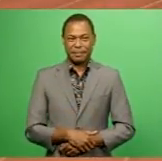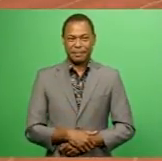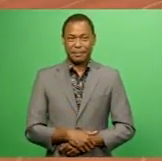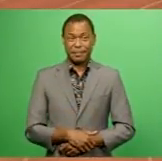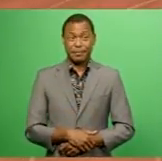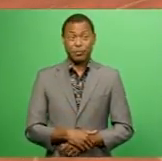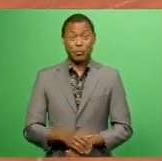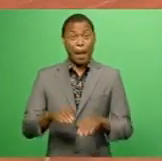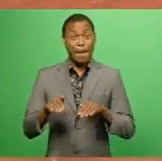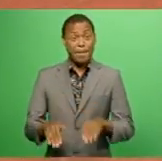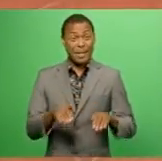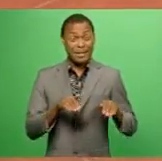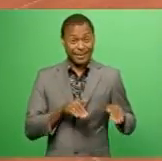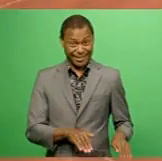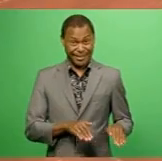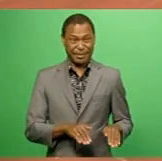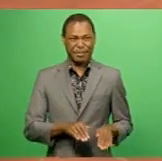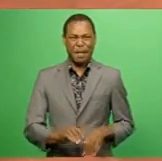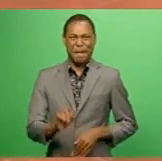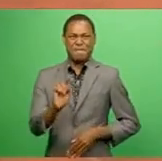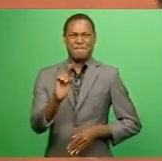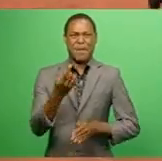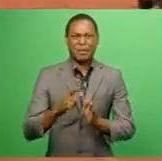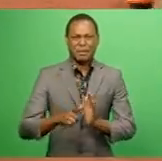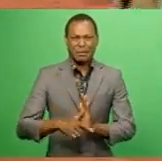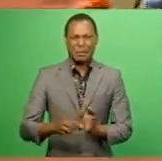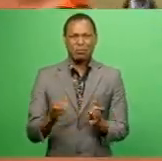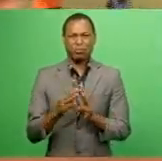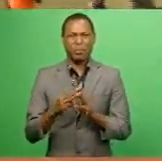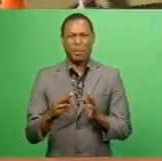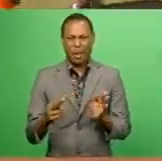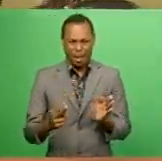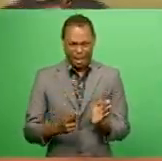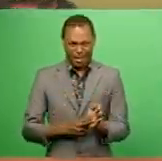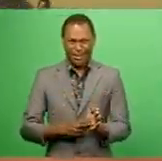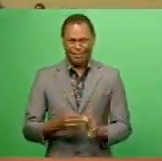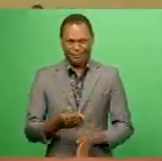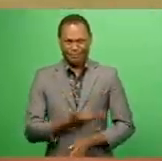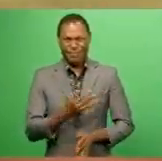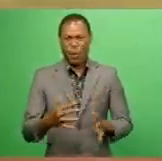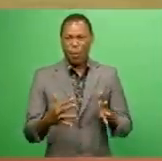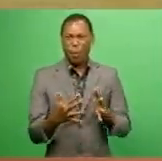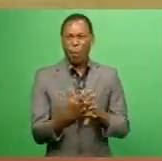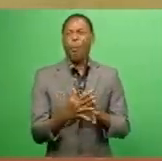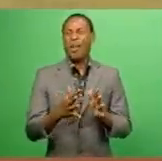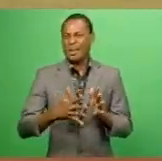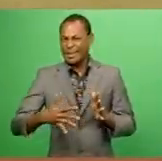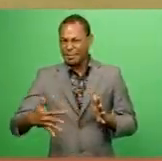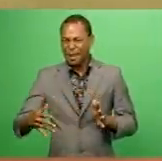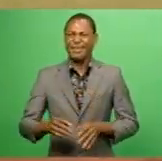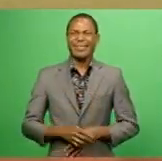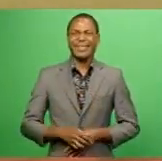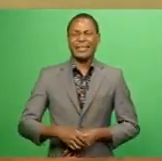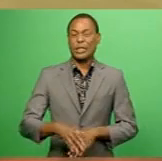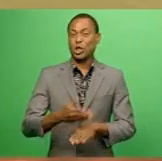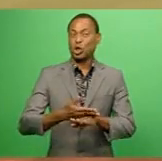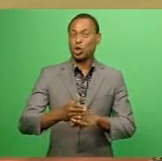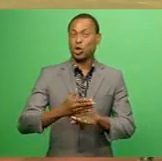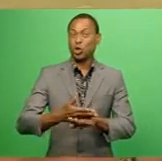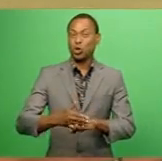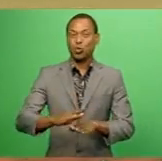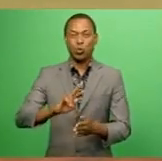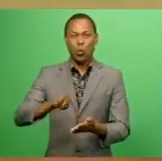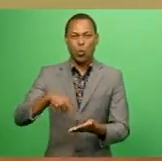in his first triple-N competition, Chemesa New Kula of Wayne Imala secondary school set a new record in the senior boys'